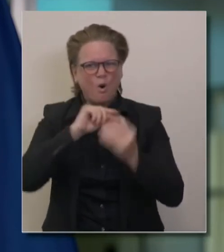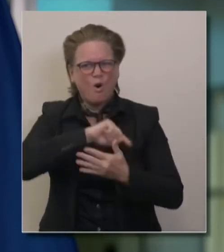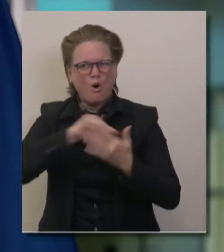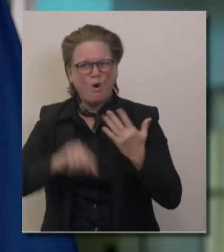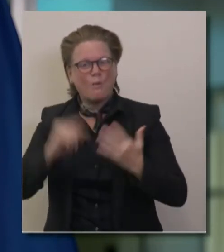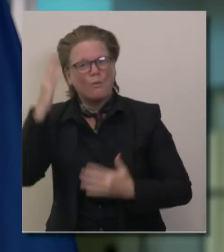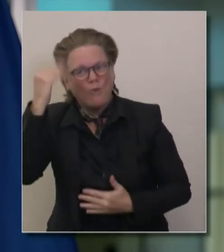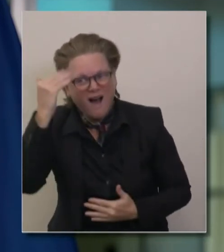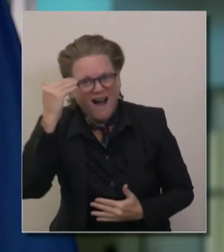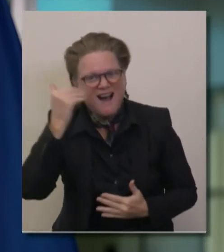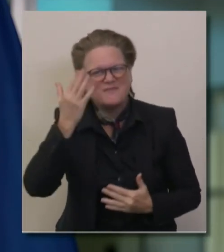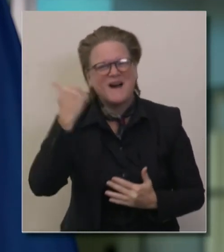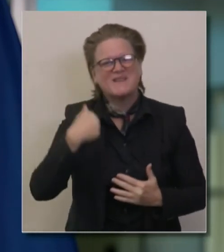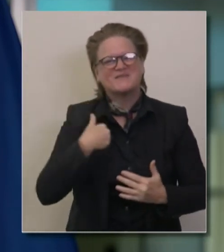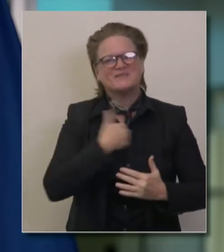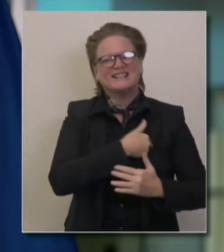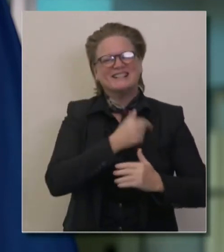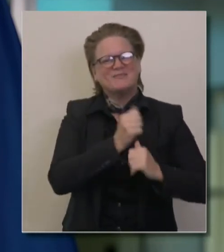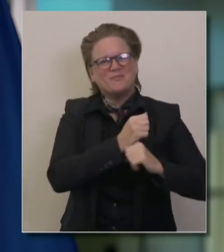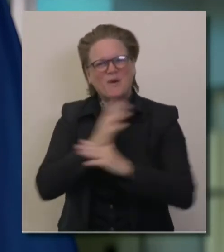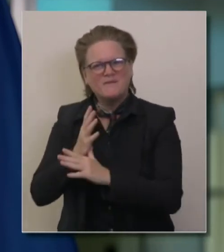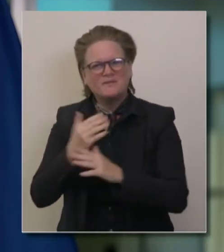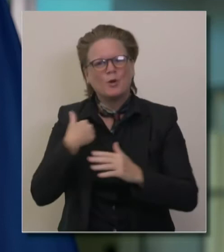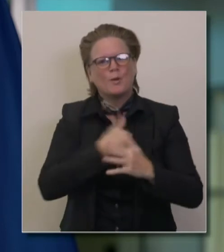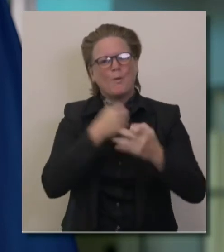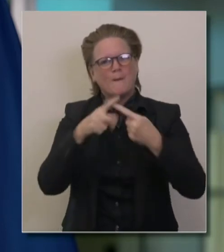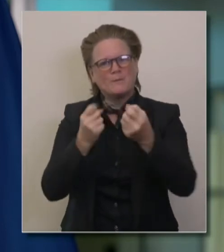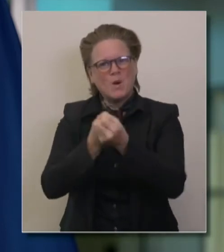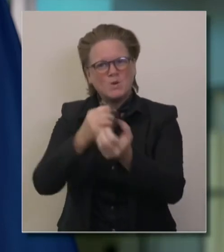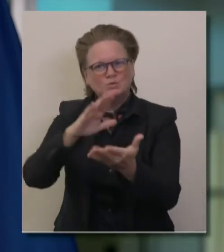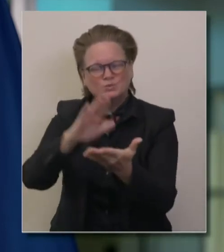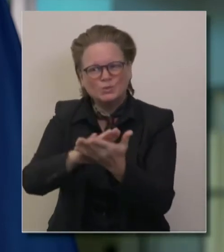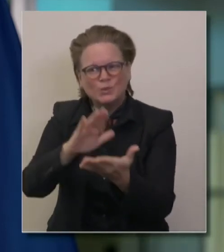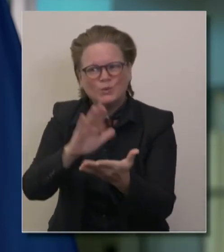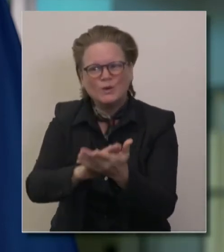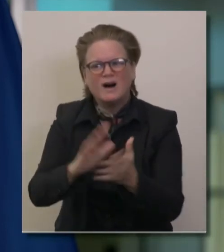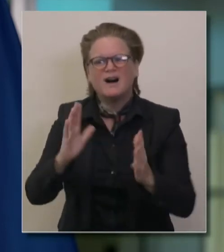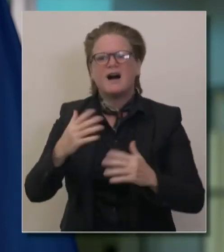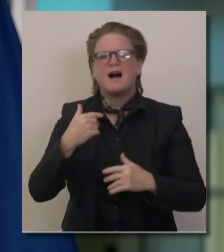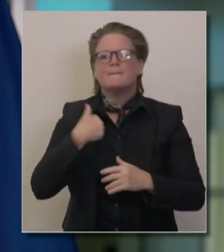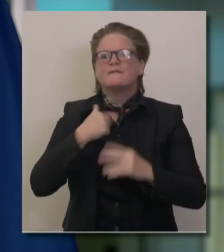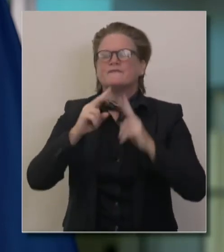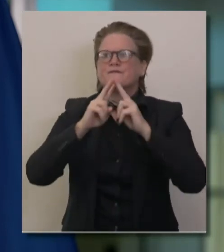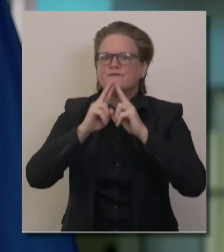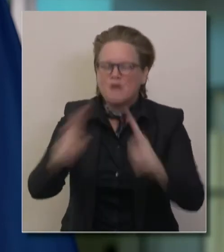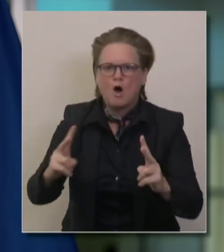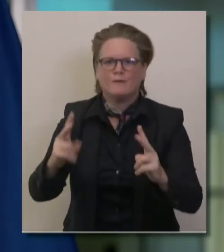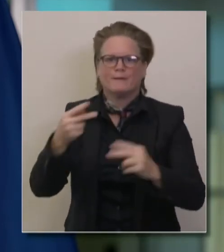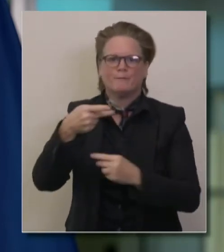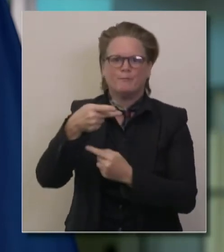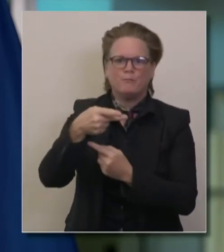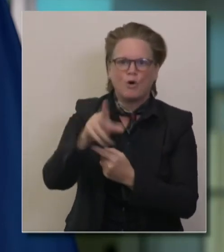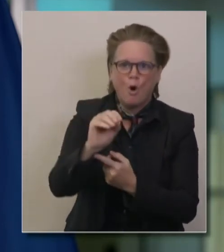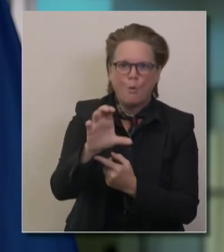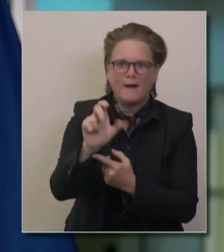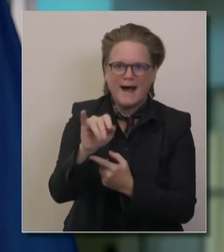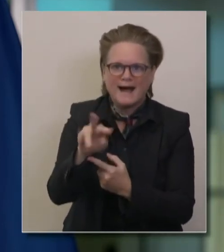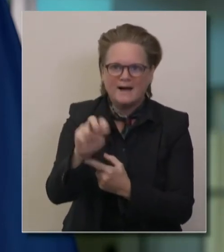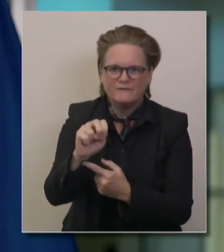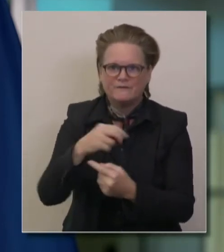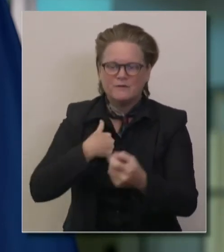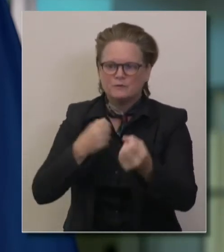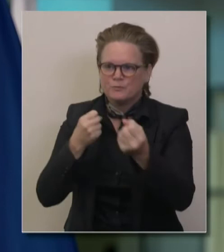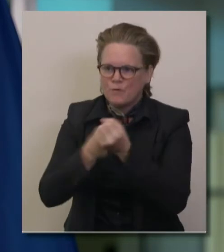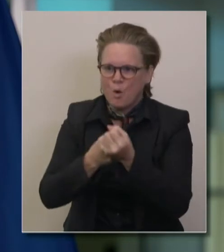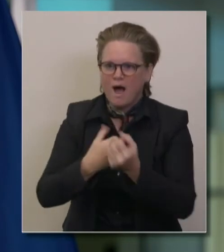districts. So we've been very proactive. We've been very focused and we have been resolved, as have I, as a father